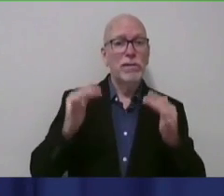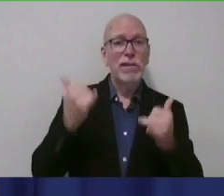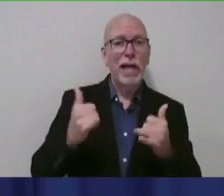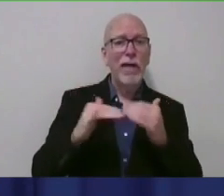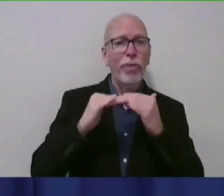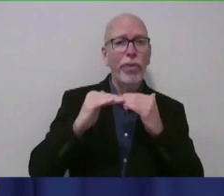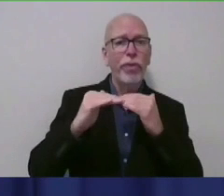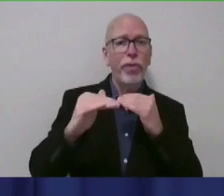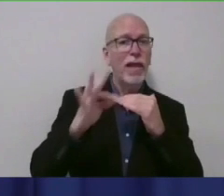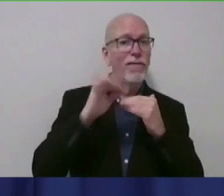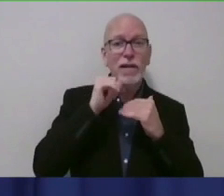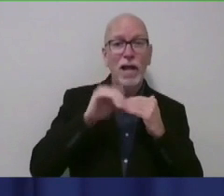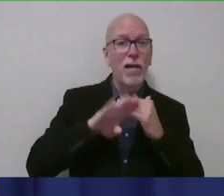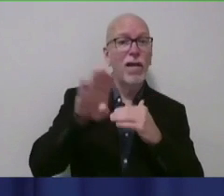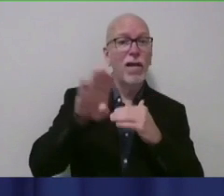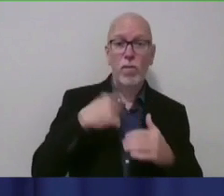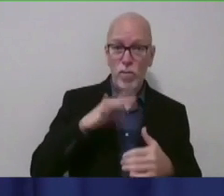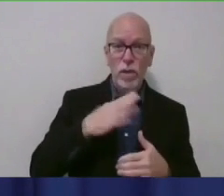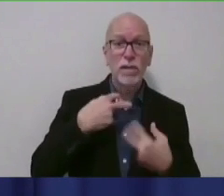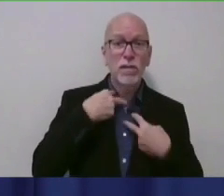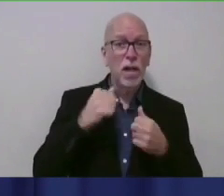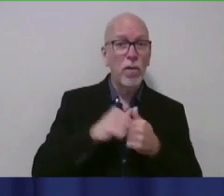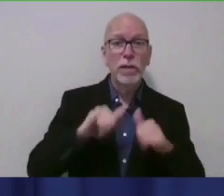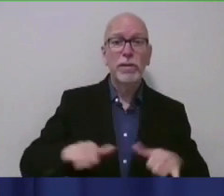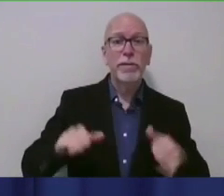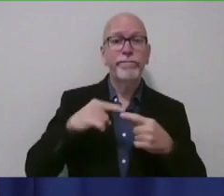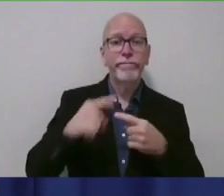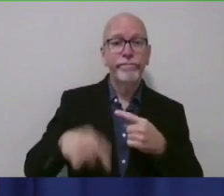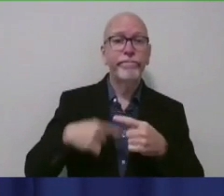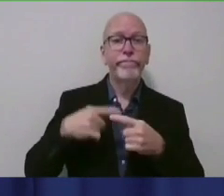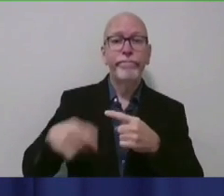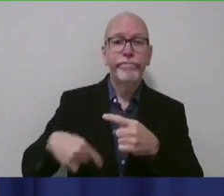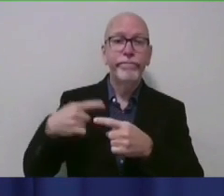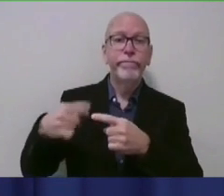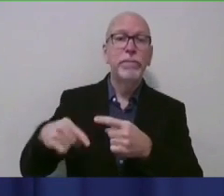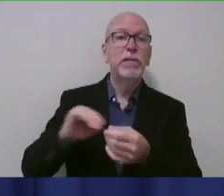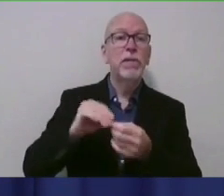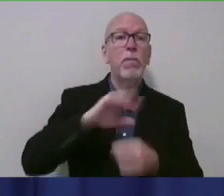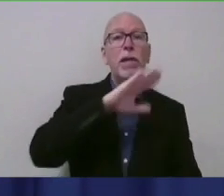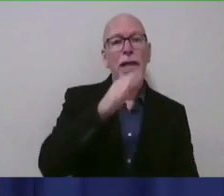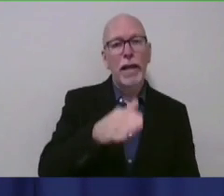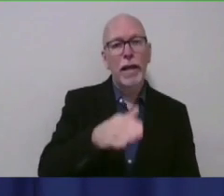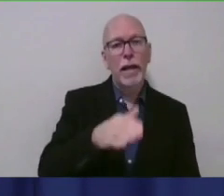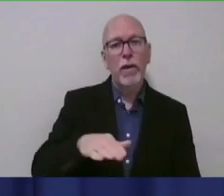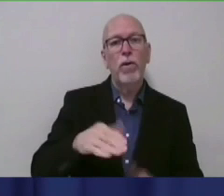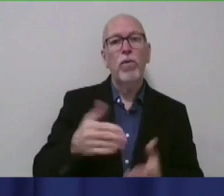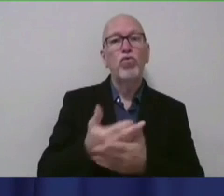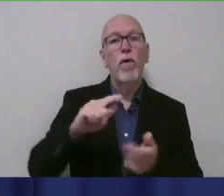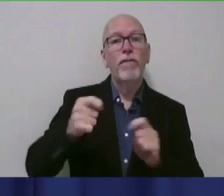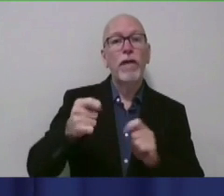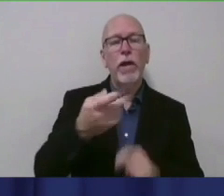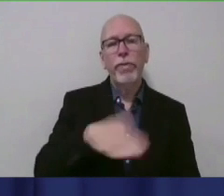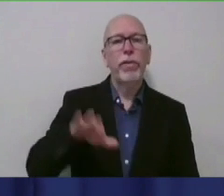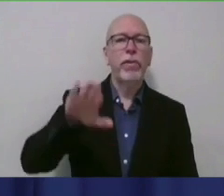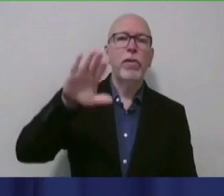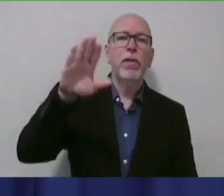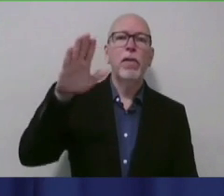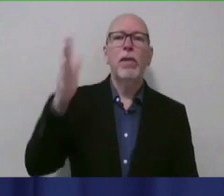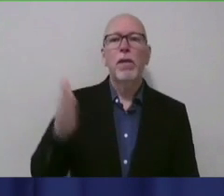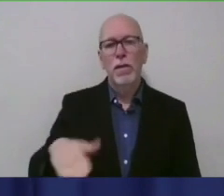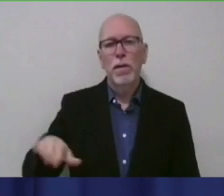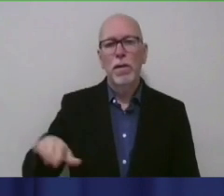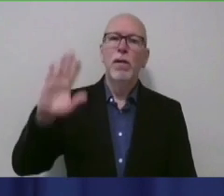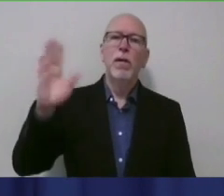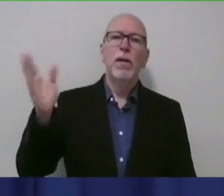are we just going to be stuck in these cycles where we get the numbers down, but then a variant comes around and the numbers surge, and we start to worry about